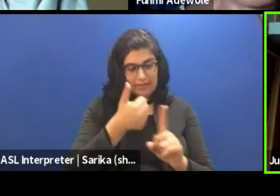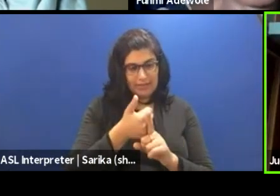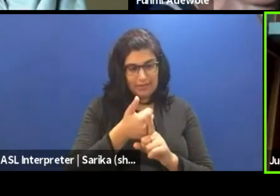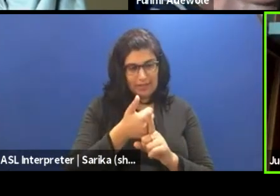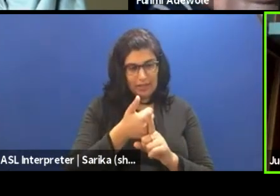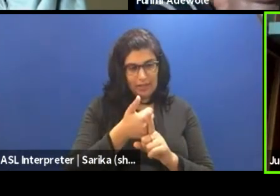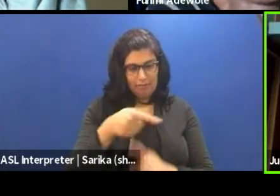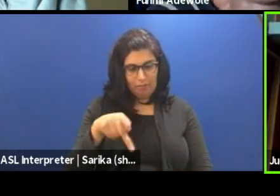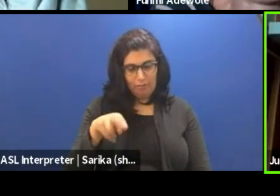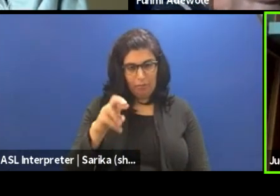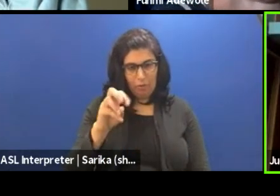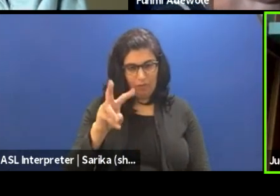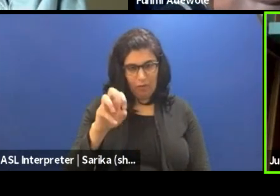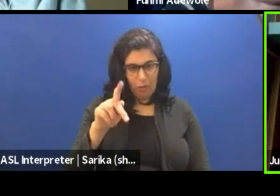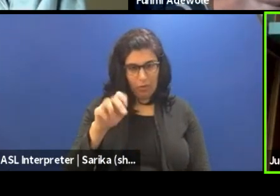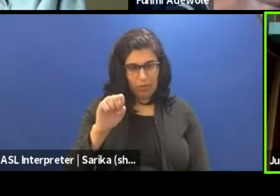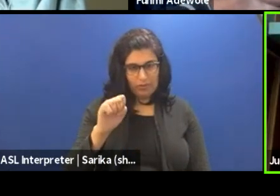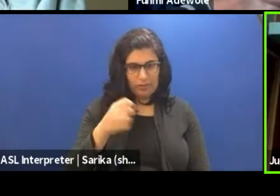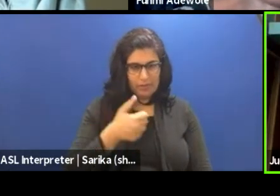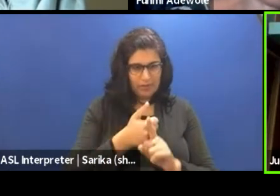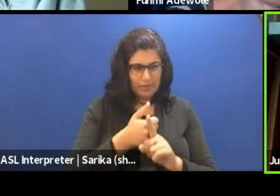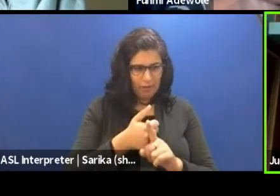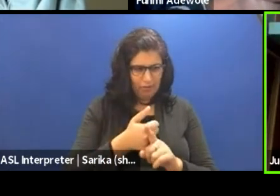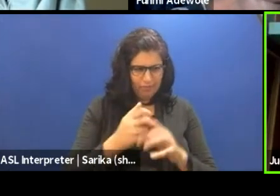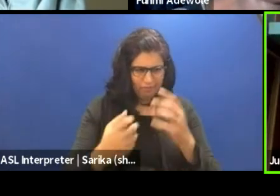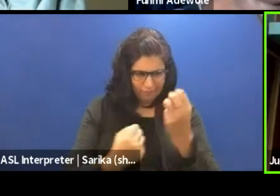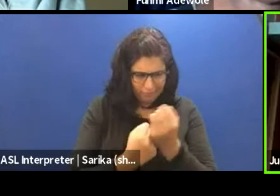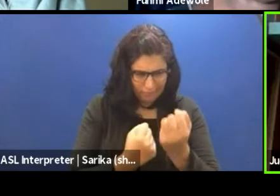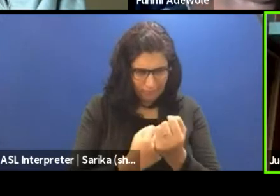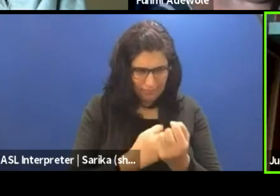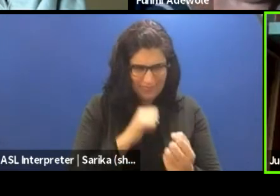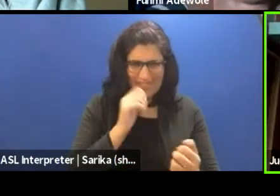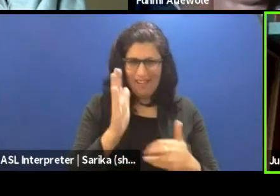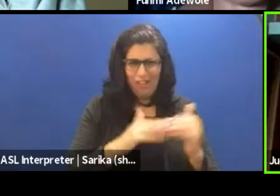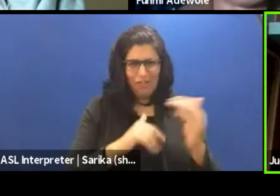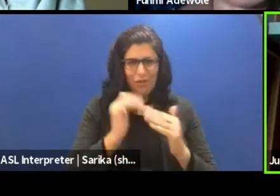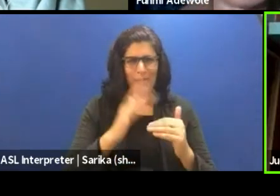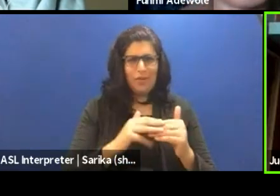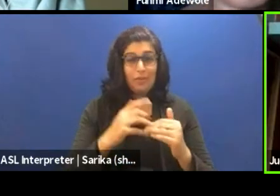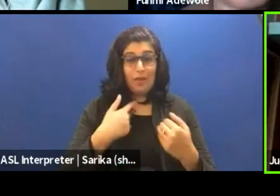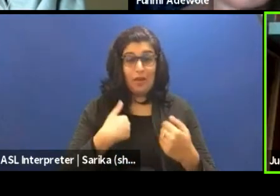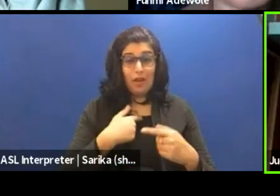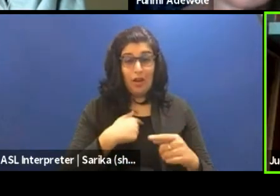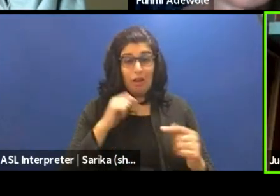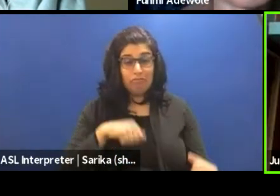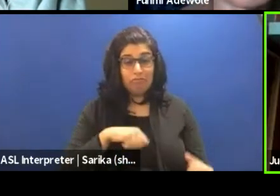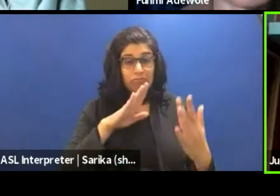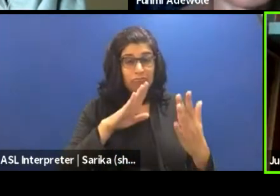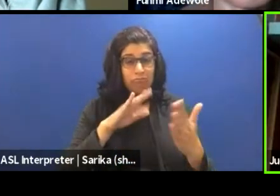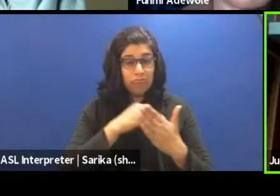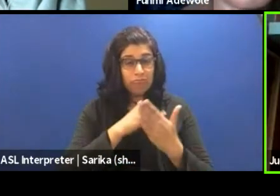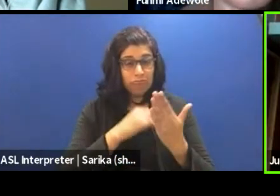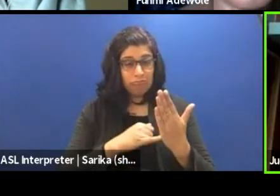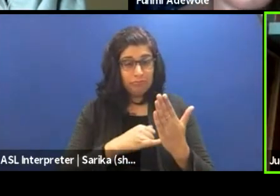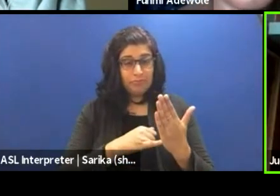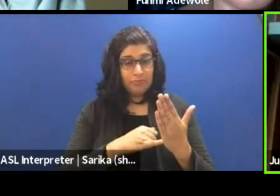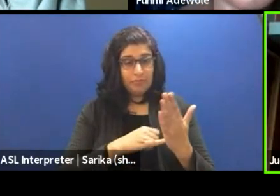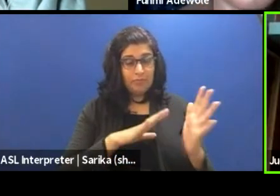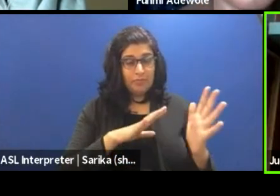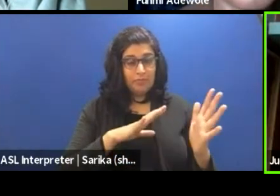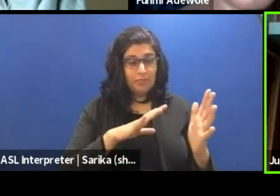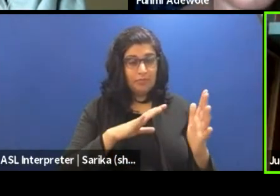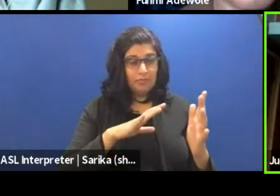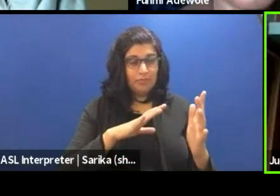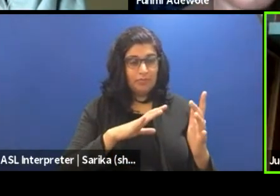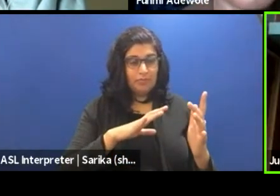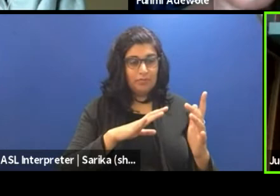roles that are not necessarily comfortable. But for me, I've always approached the art in the creation of the art, presentation of the art from